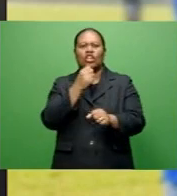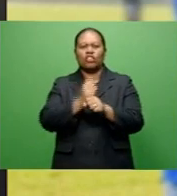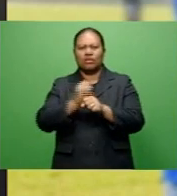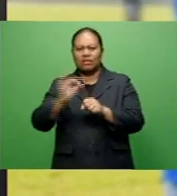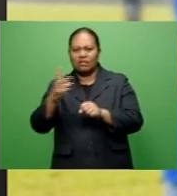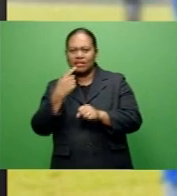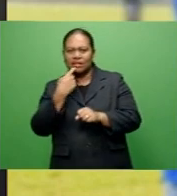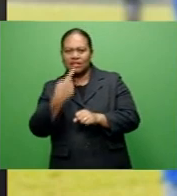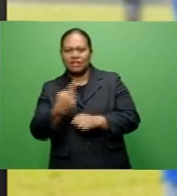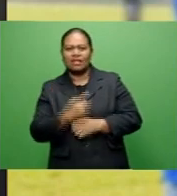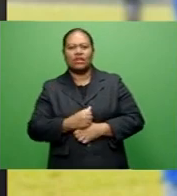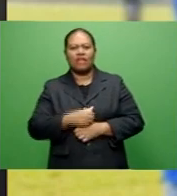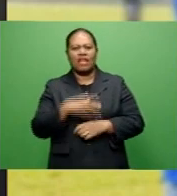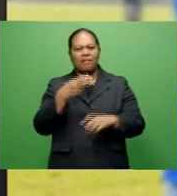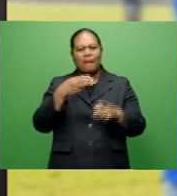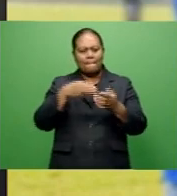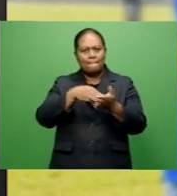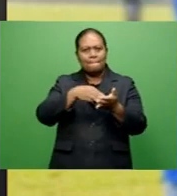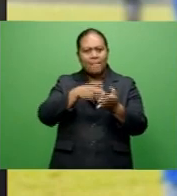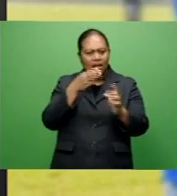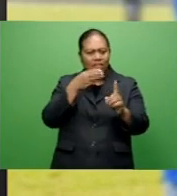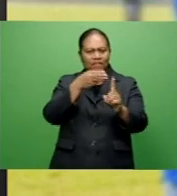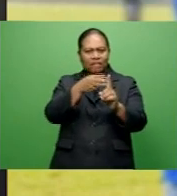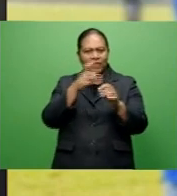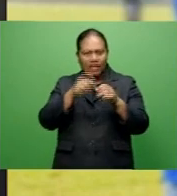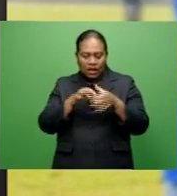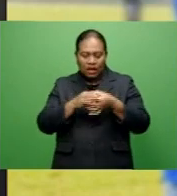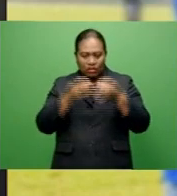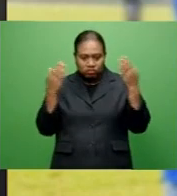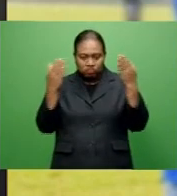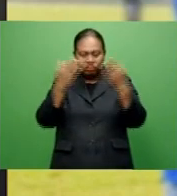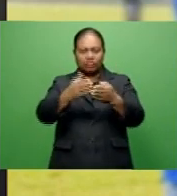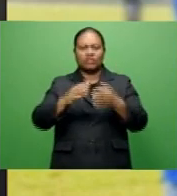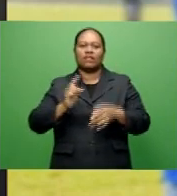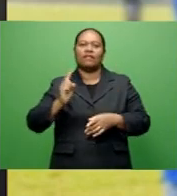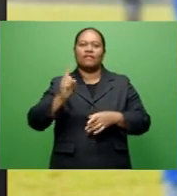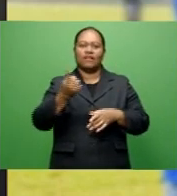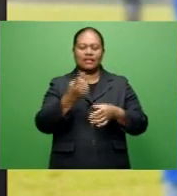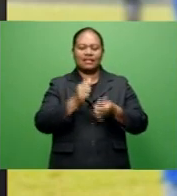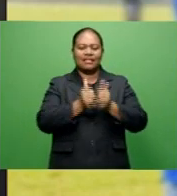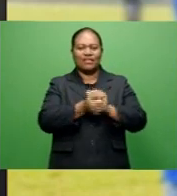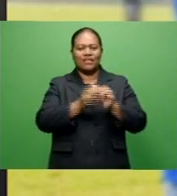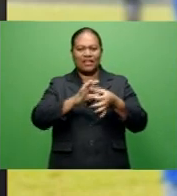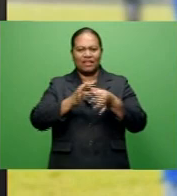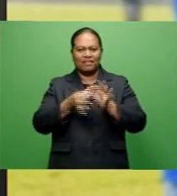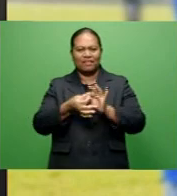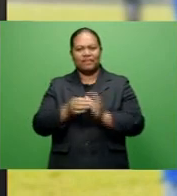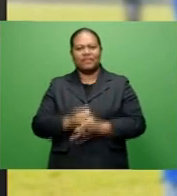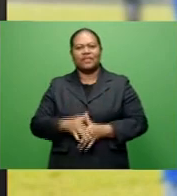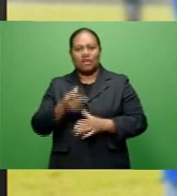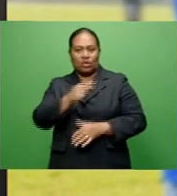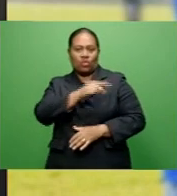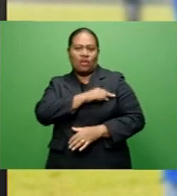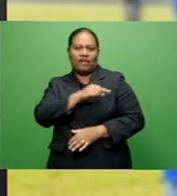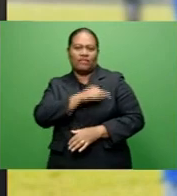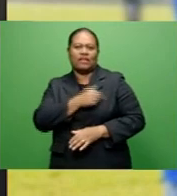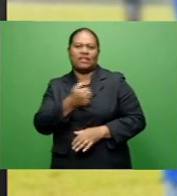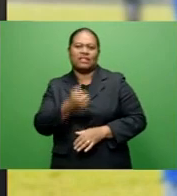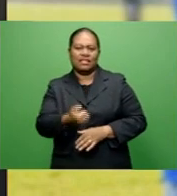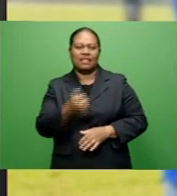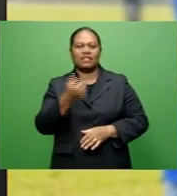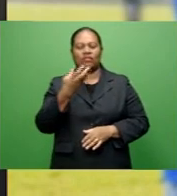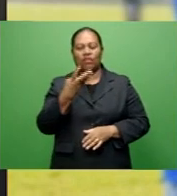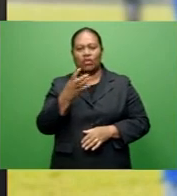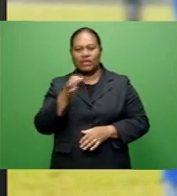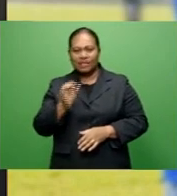leaves his mark and now he is targeting his first Olympic Games. However, Fong must make the qualifying 640 points,